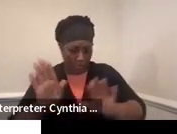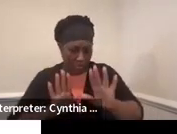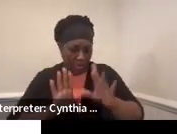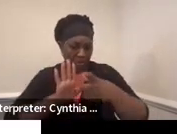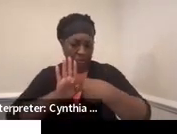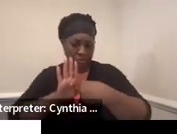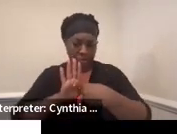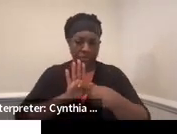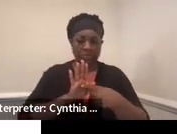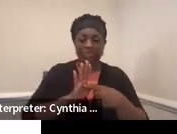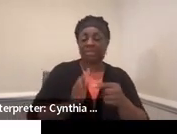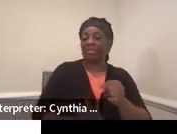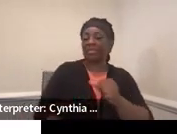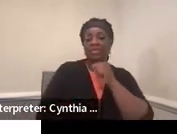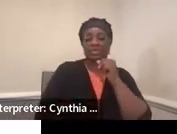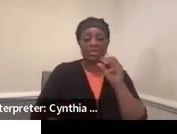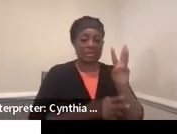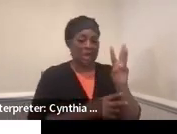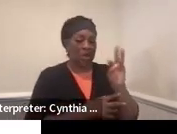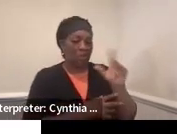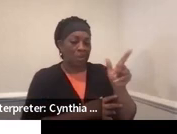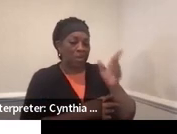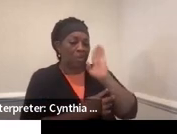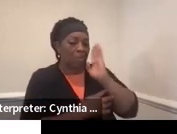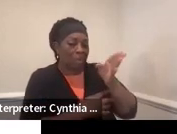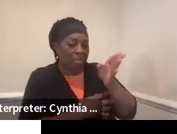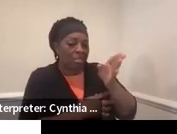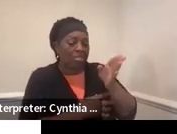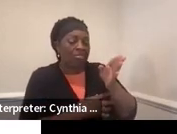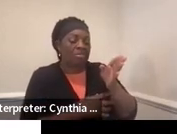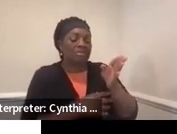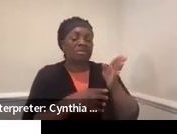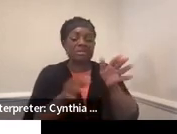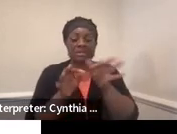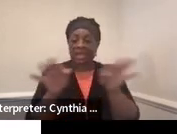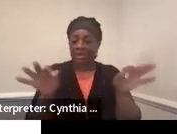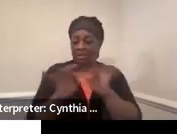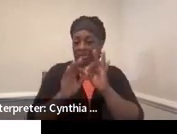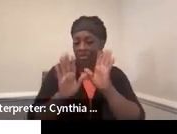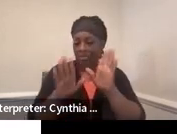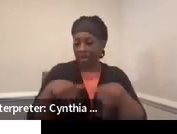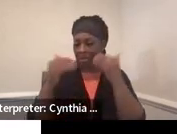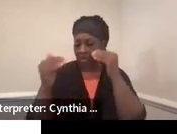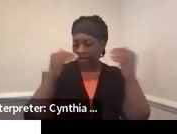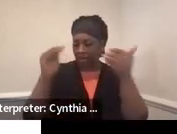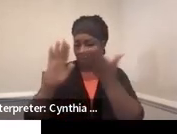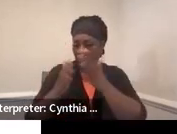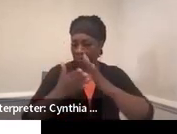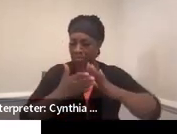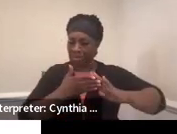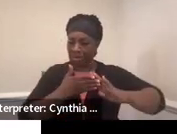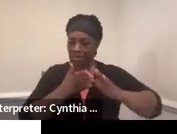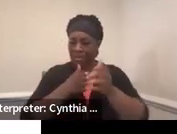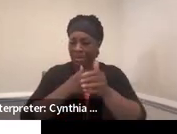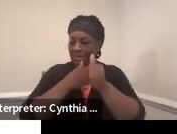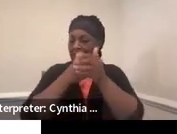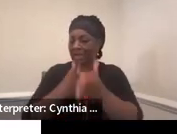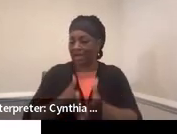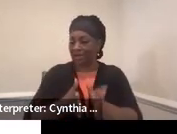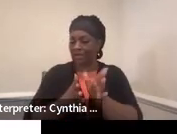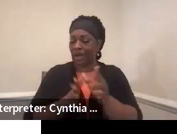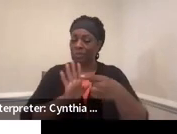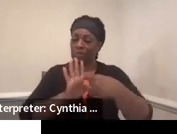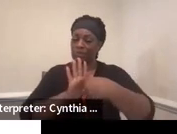So these are not will statements because they're provided by the adult in the community. Our guidance, and I'll show you examples, is to do a